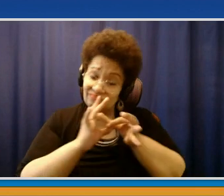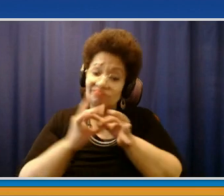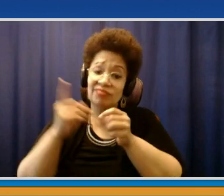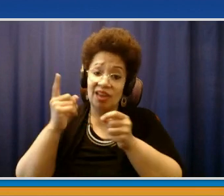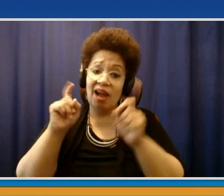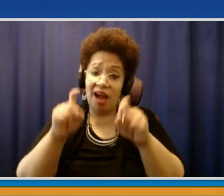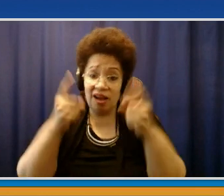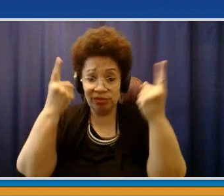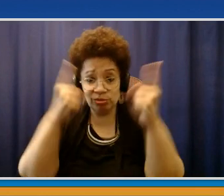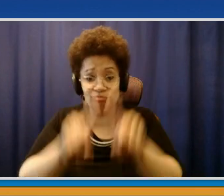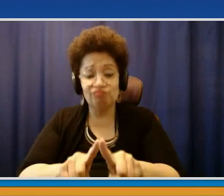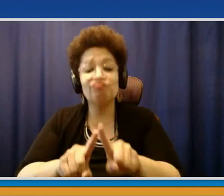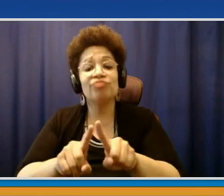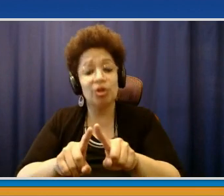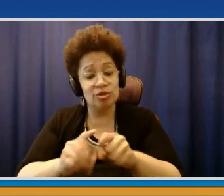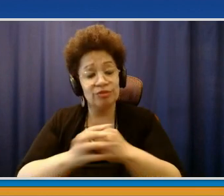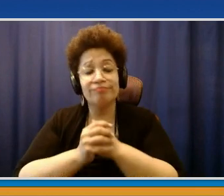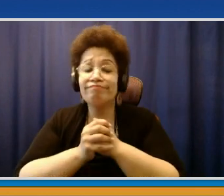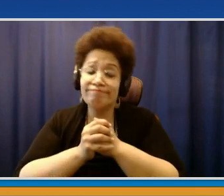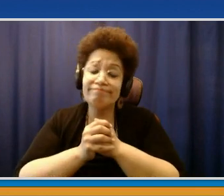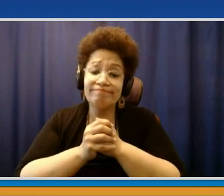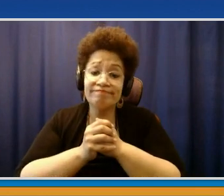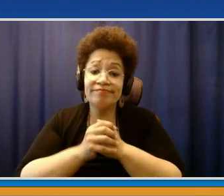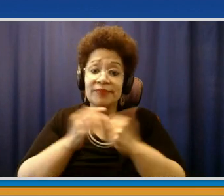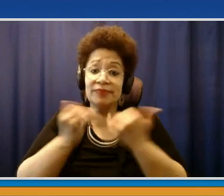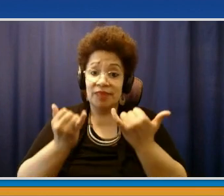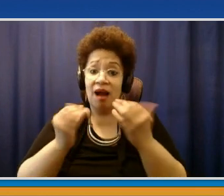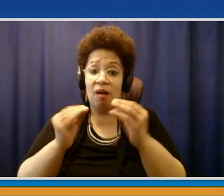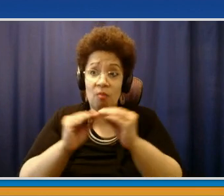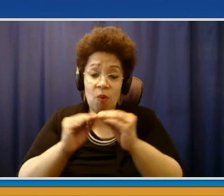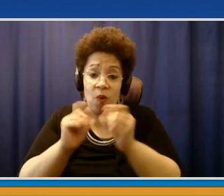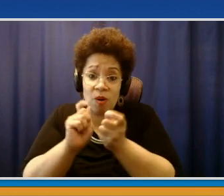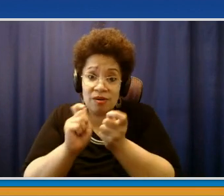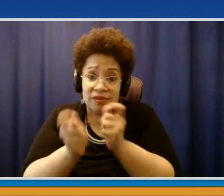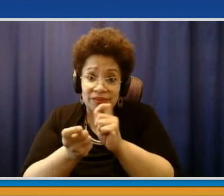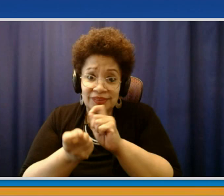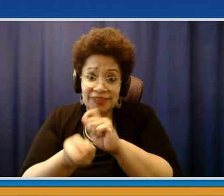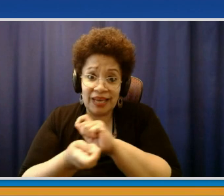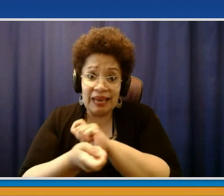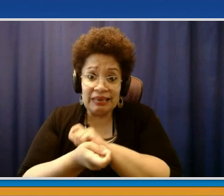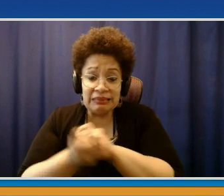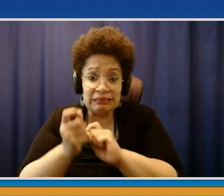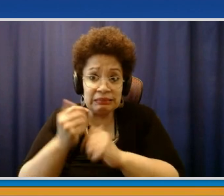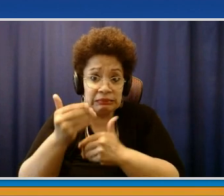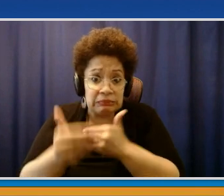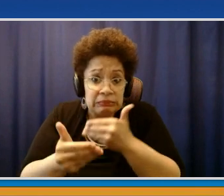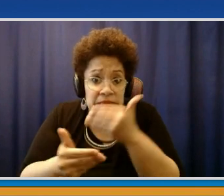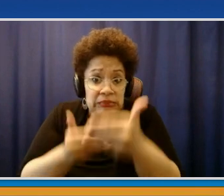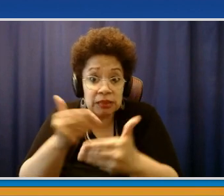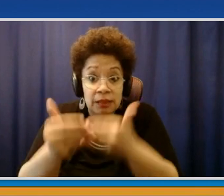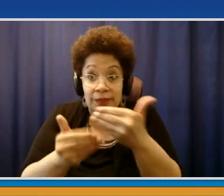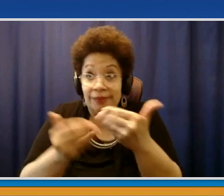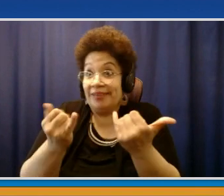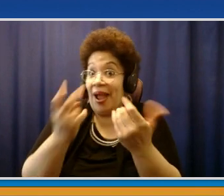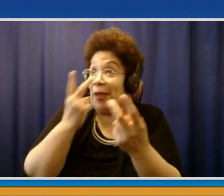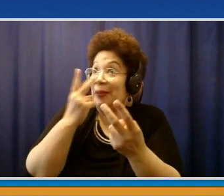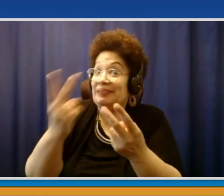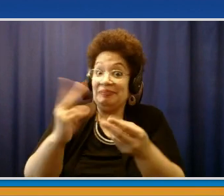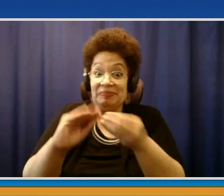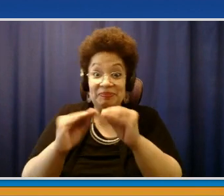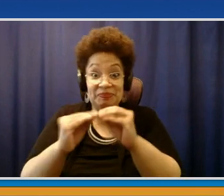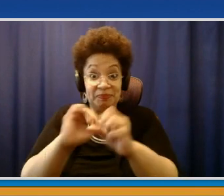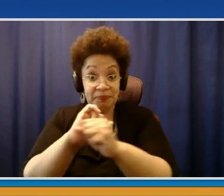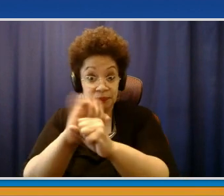interest. And all of those things are yet ahead of us. But it is a very good sign. Those numbers that I've told you, if they continue to decrease the way they seem to,